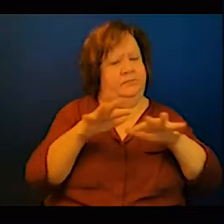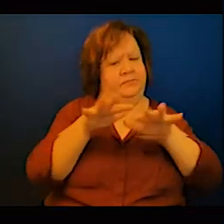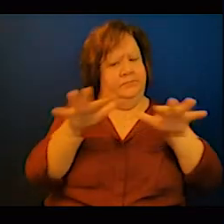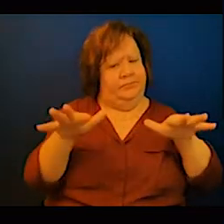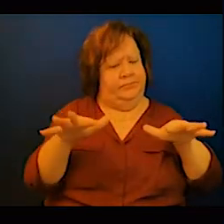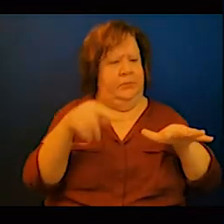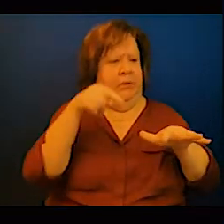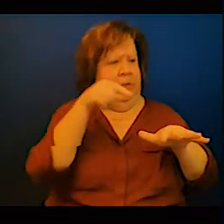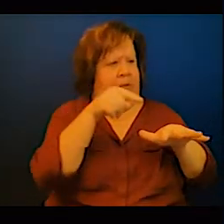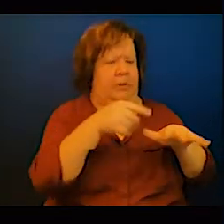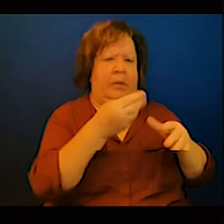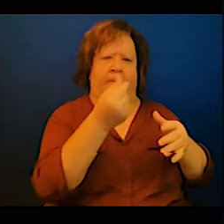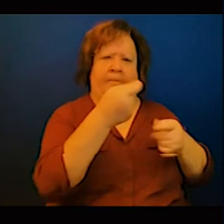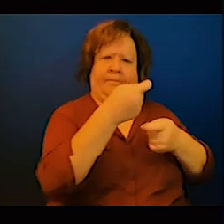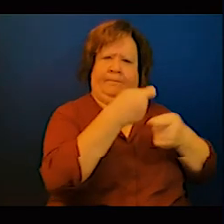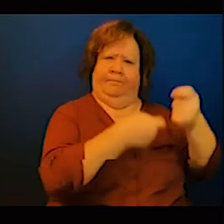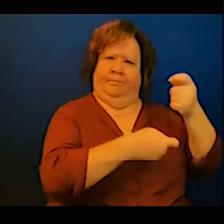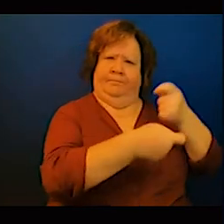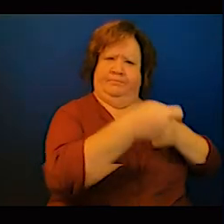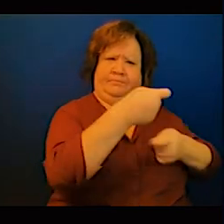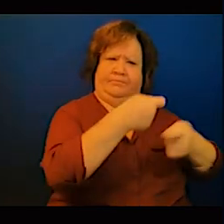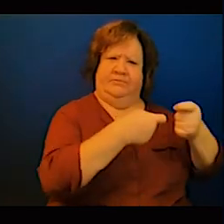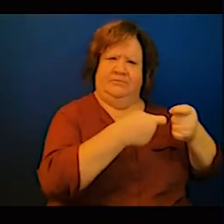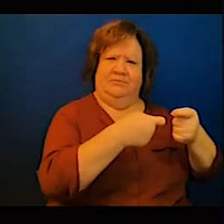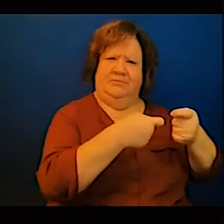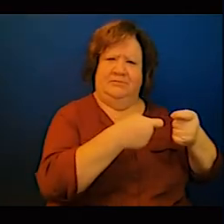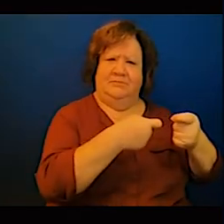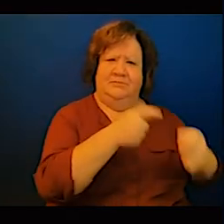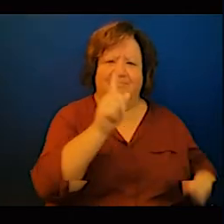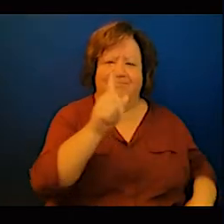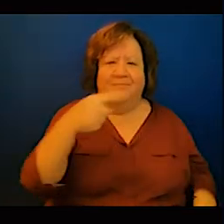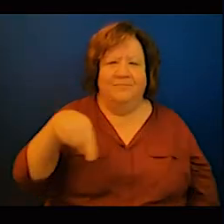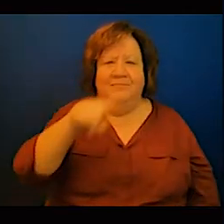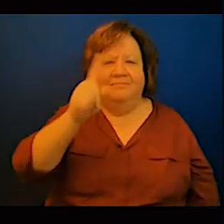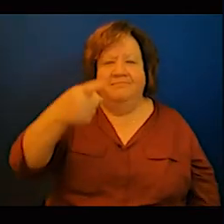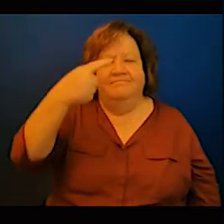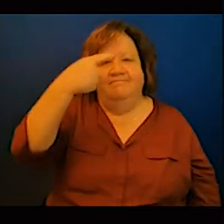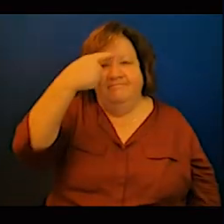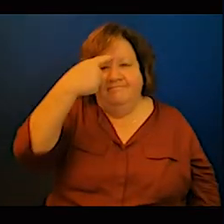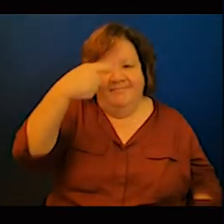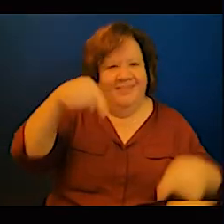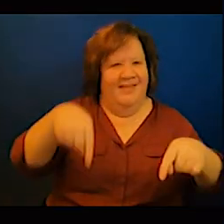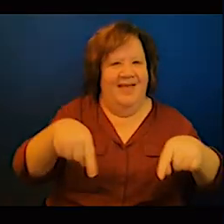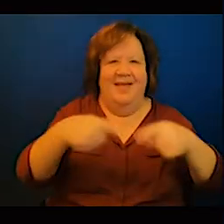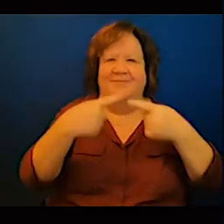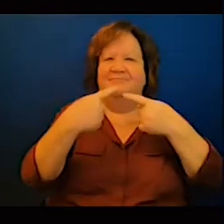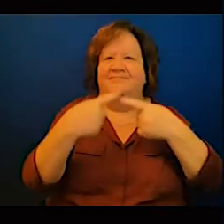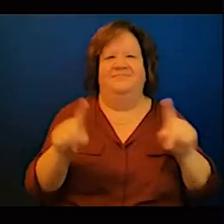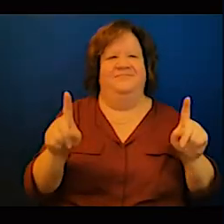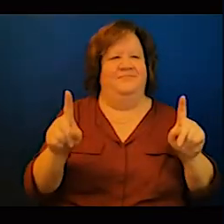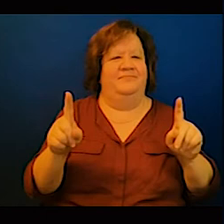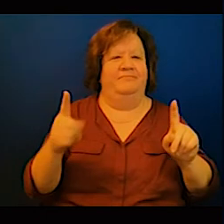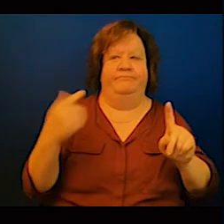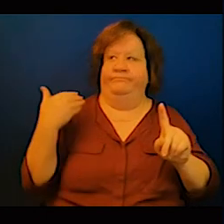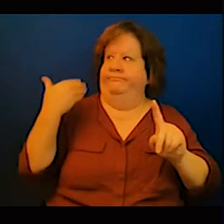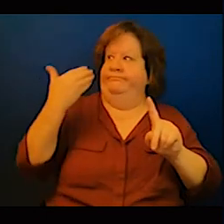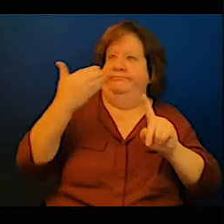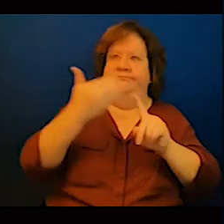time we see that the private sector can play a crucial role when it comes to climate change